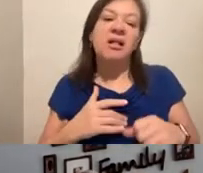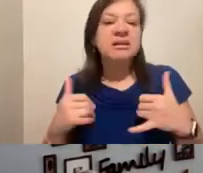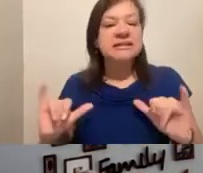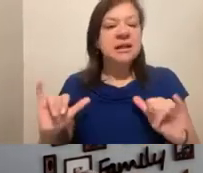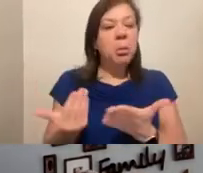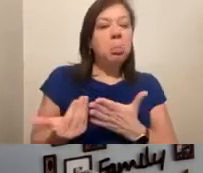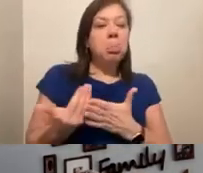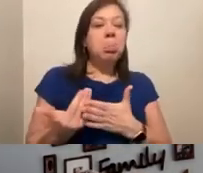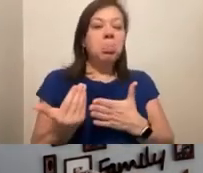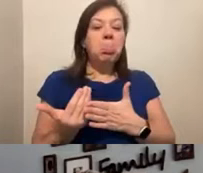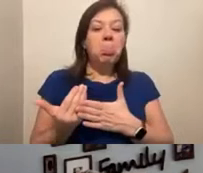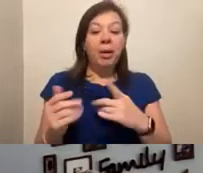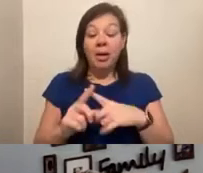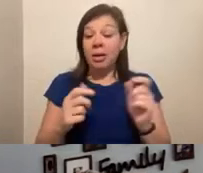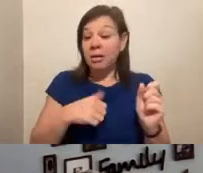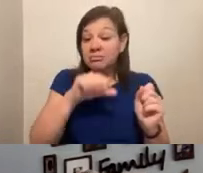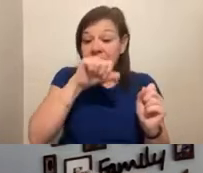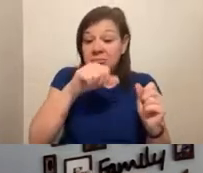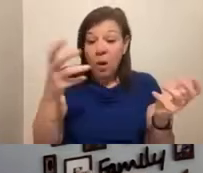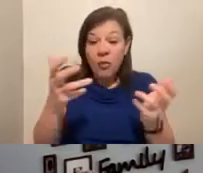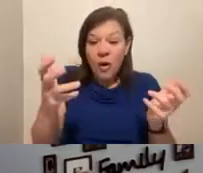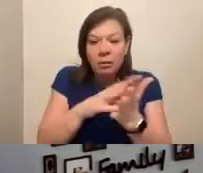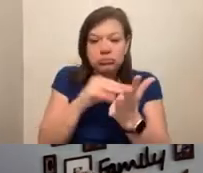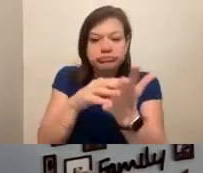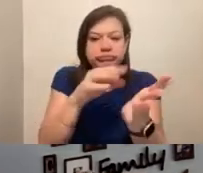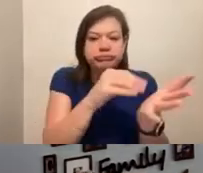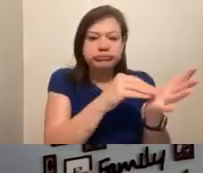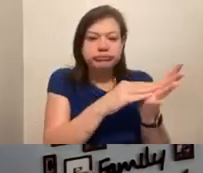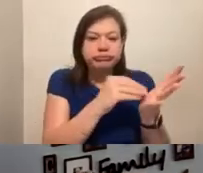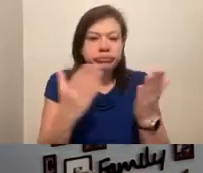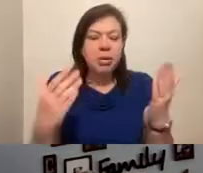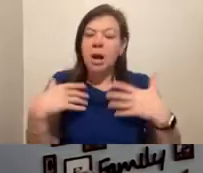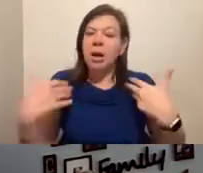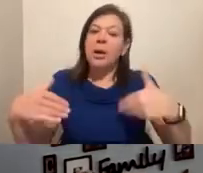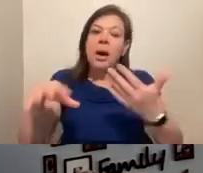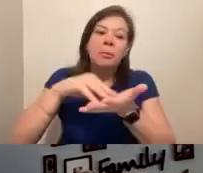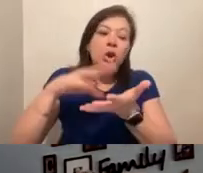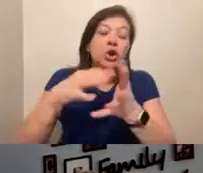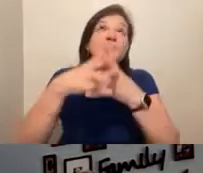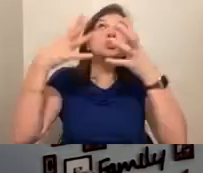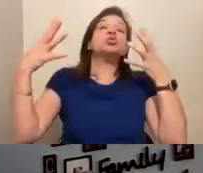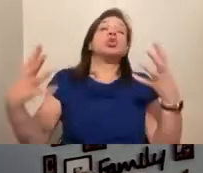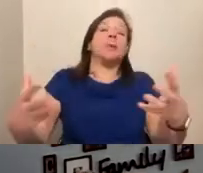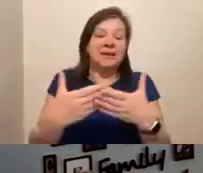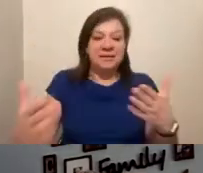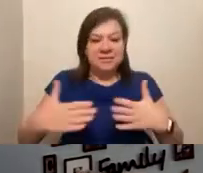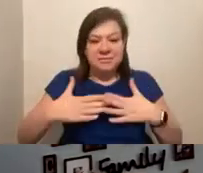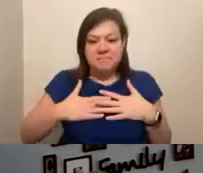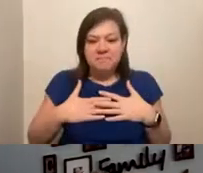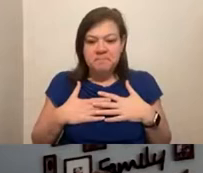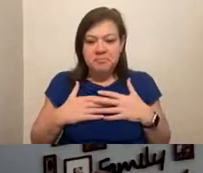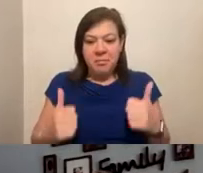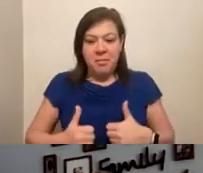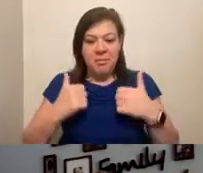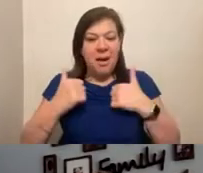And what I love is I'm learning stuff. I am learning so much stuff. And you know, my life tends